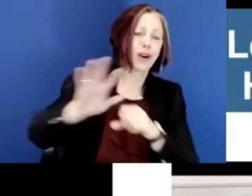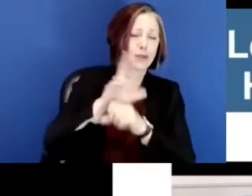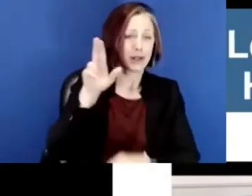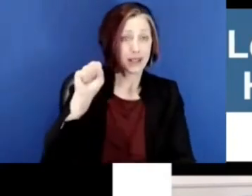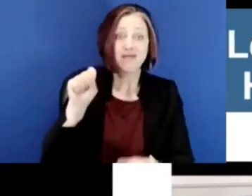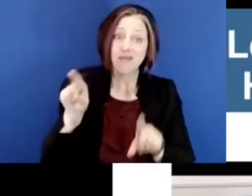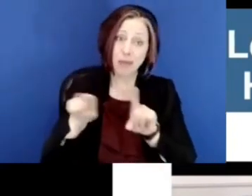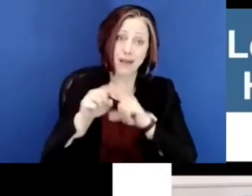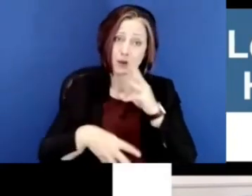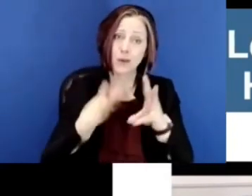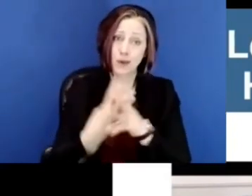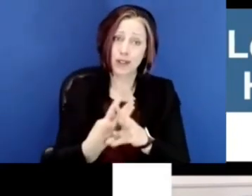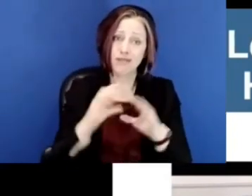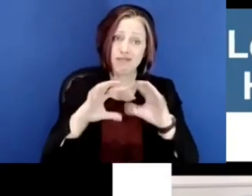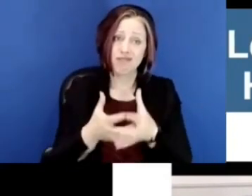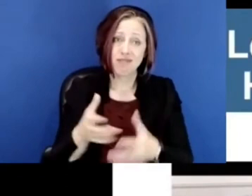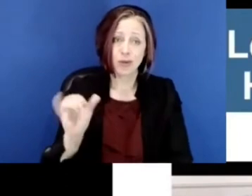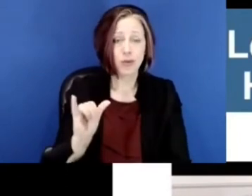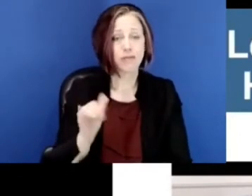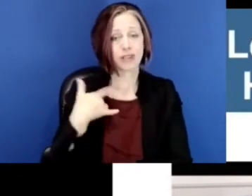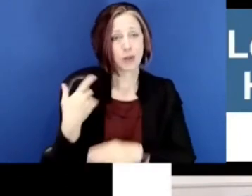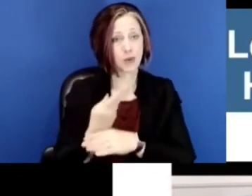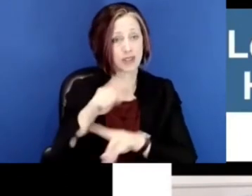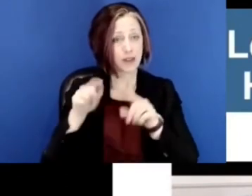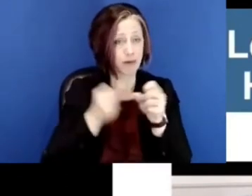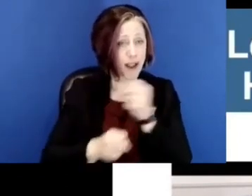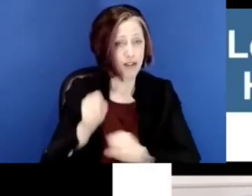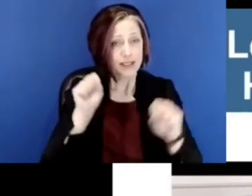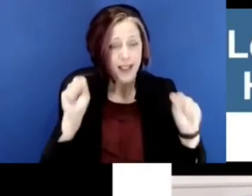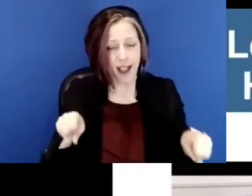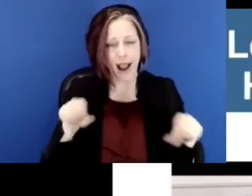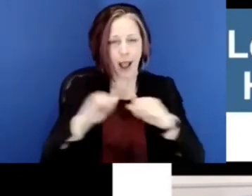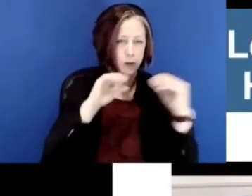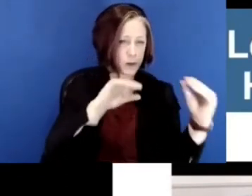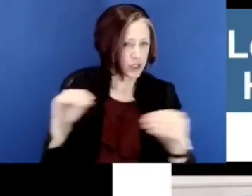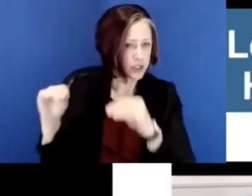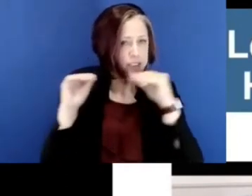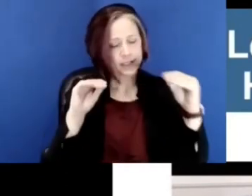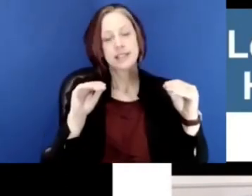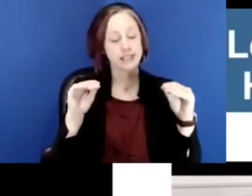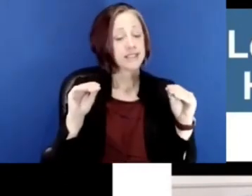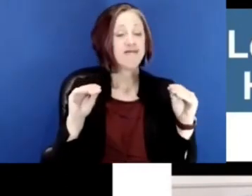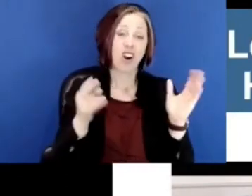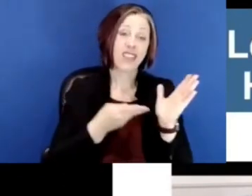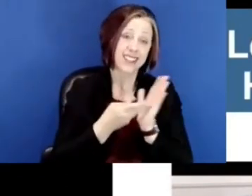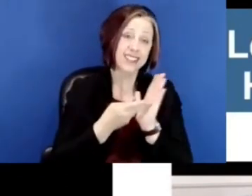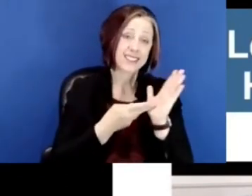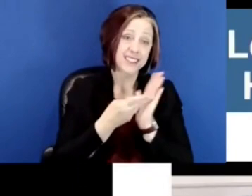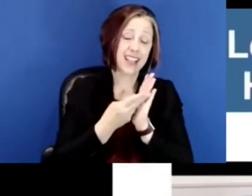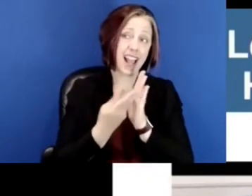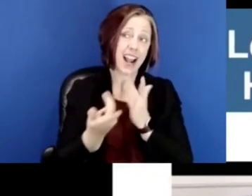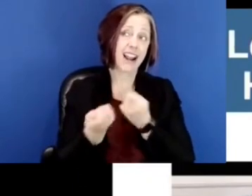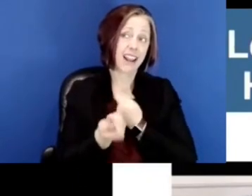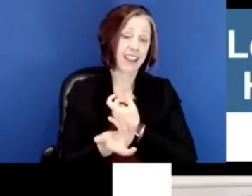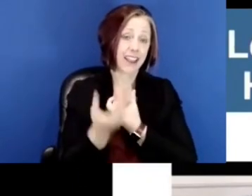across the United States and in the world that use some of those strategies and ways of teaching mathematics that are authentic